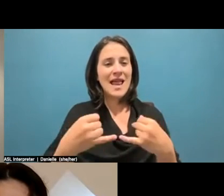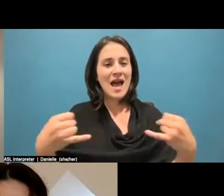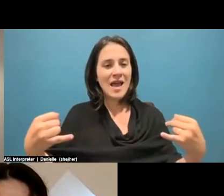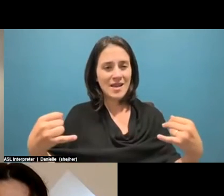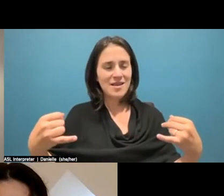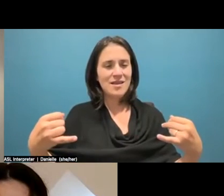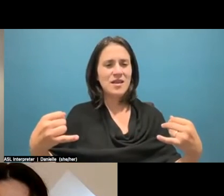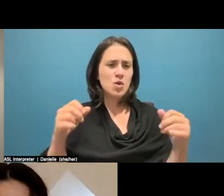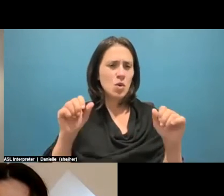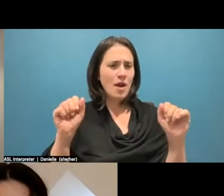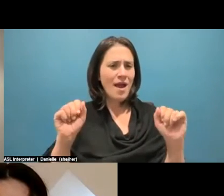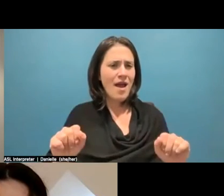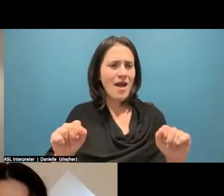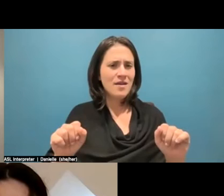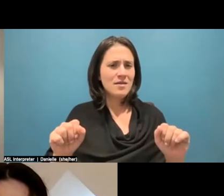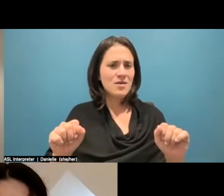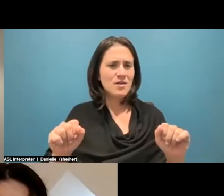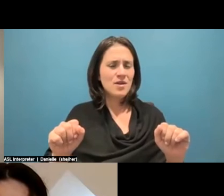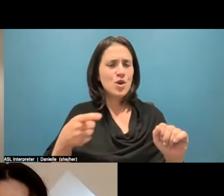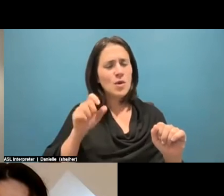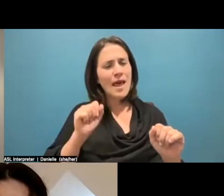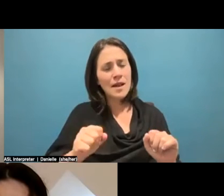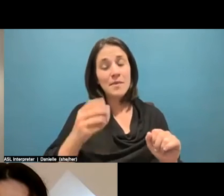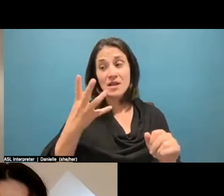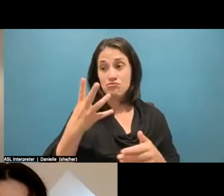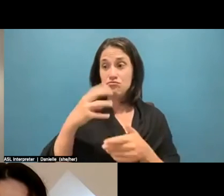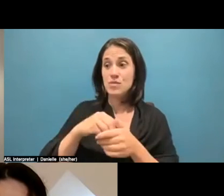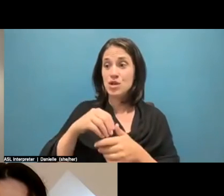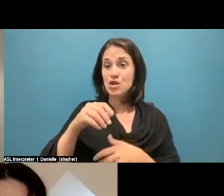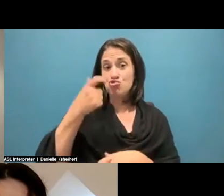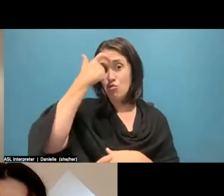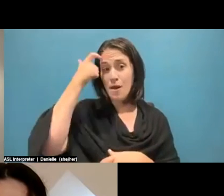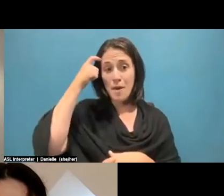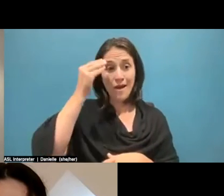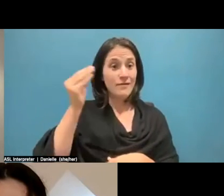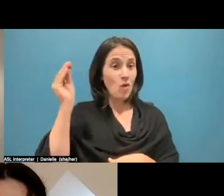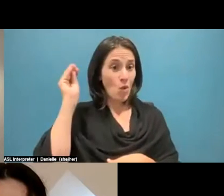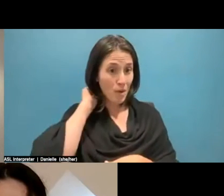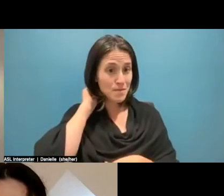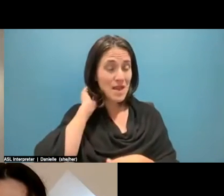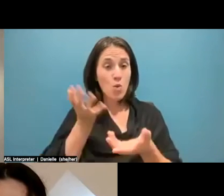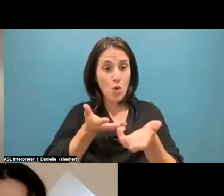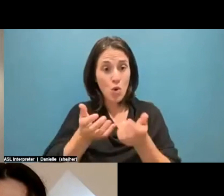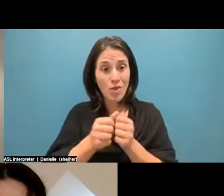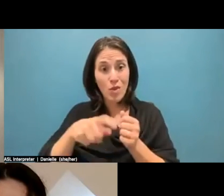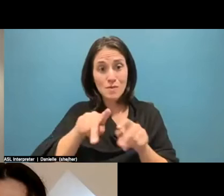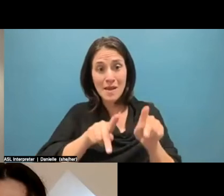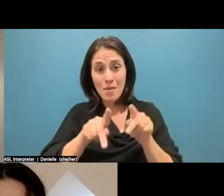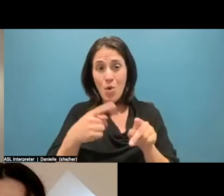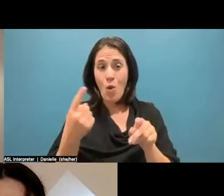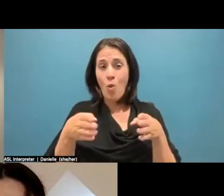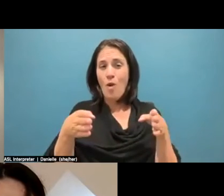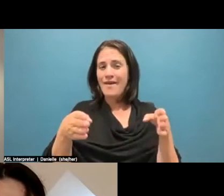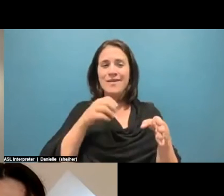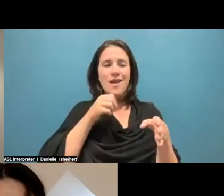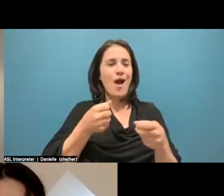you can be trauma informed and, you know, work with people in a way that doesn't cause further harm. Um, you can